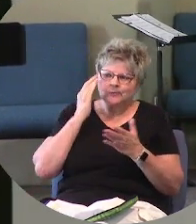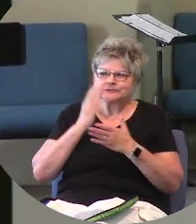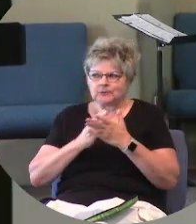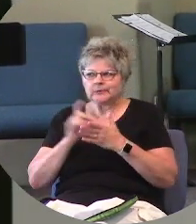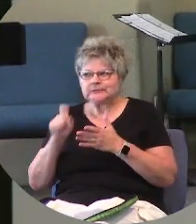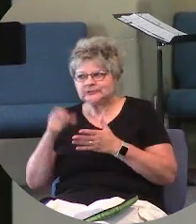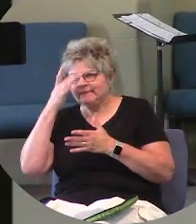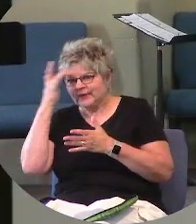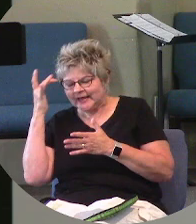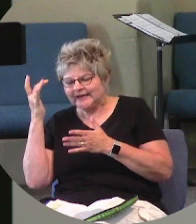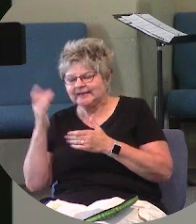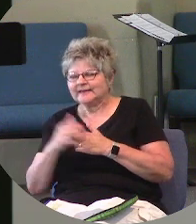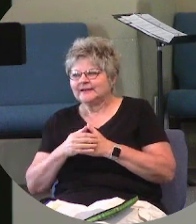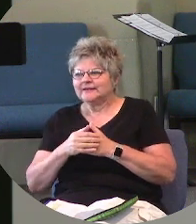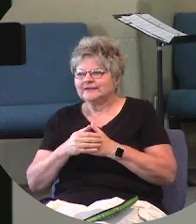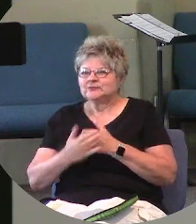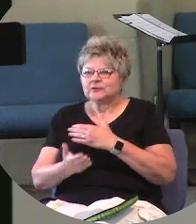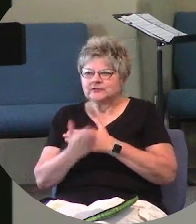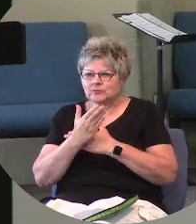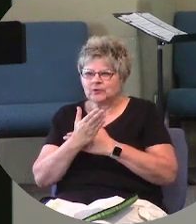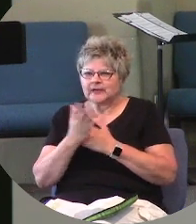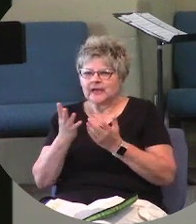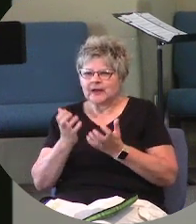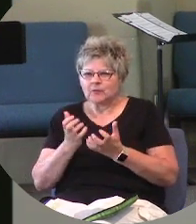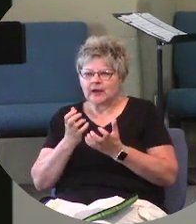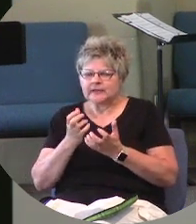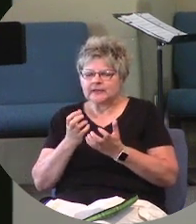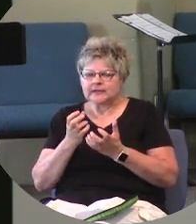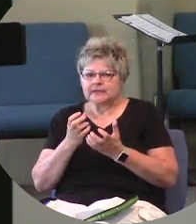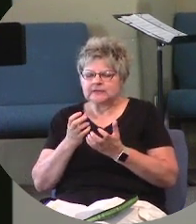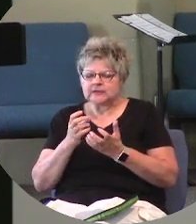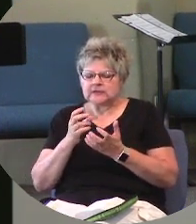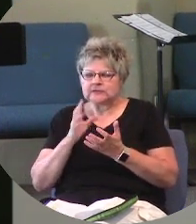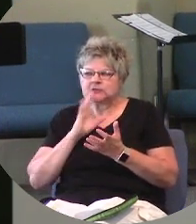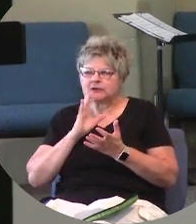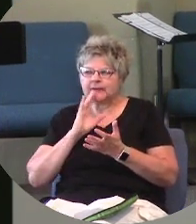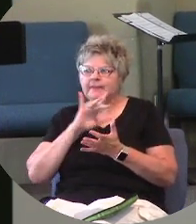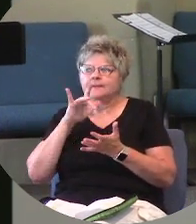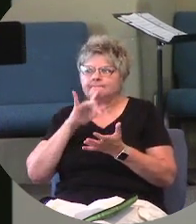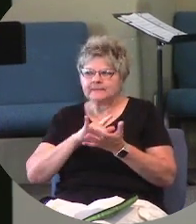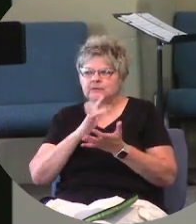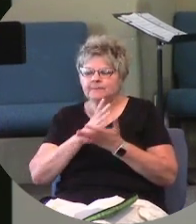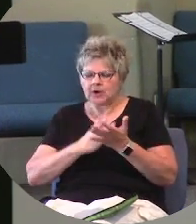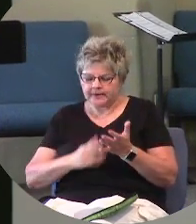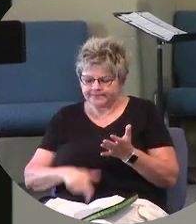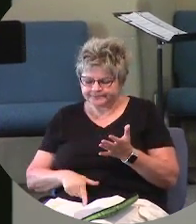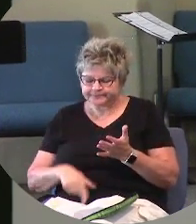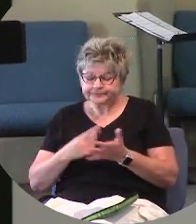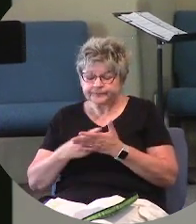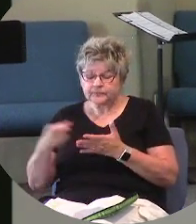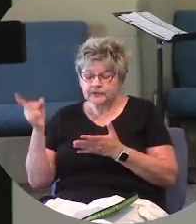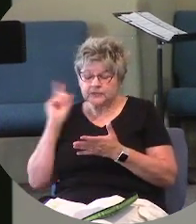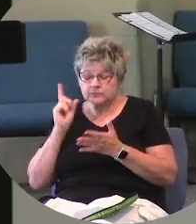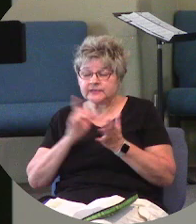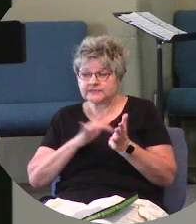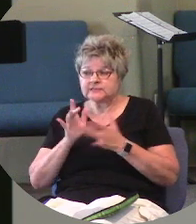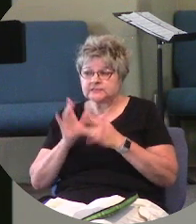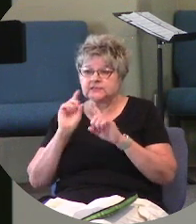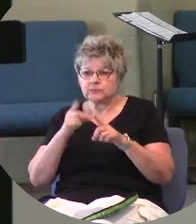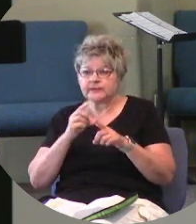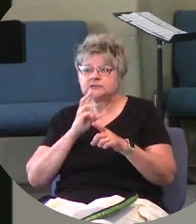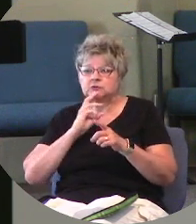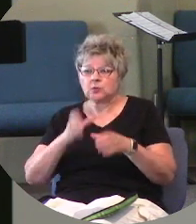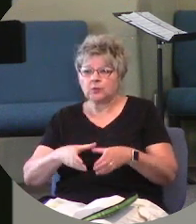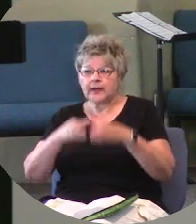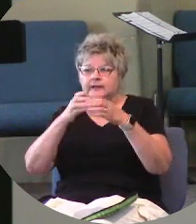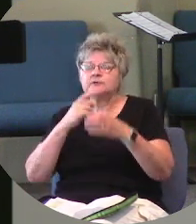This morning I want to look at the middle part of this account, because last week Jesus went to the well, he